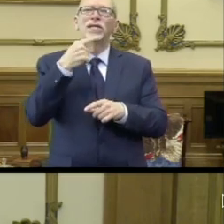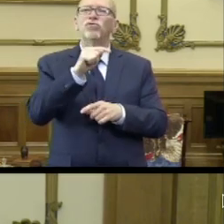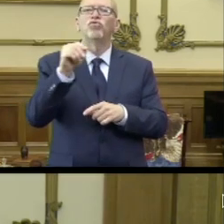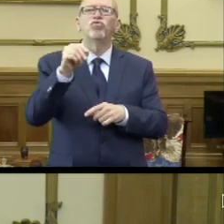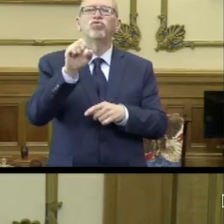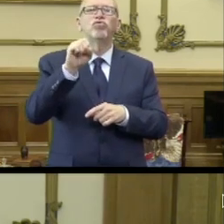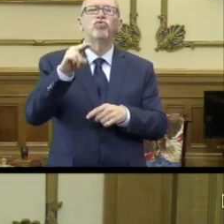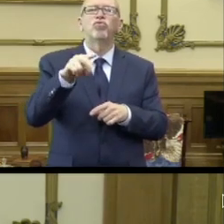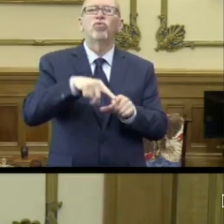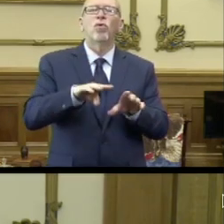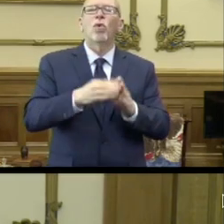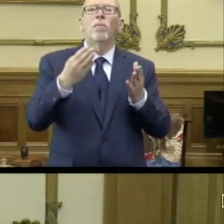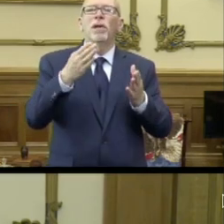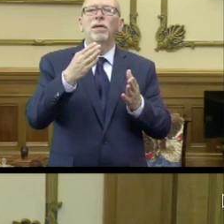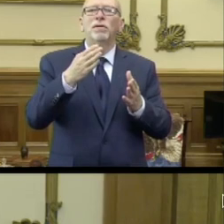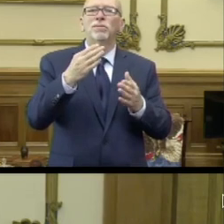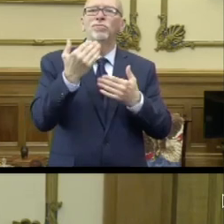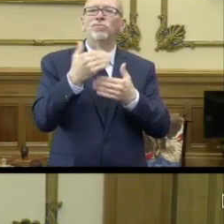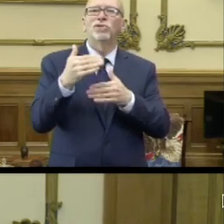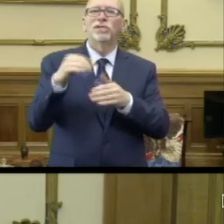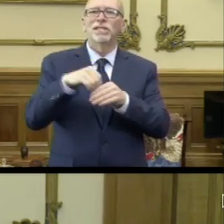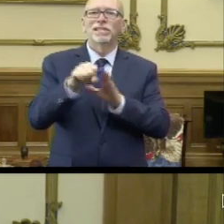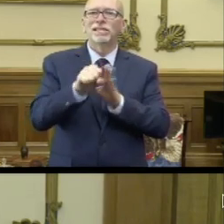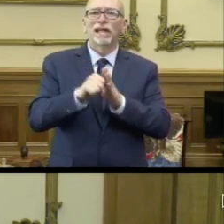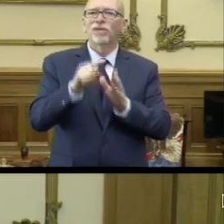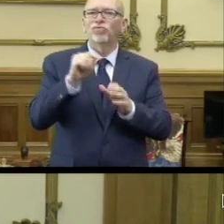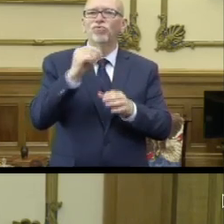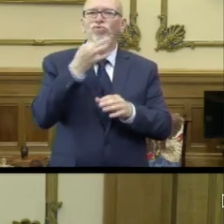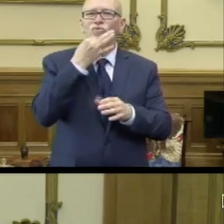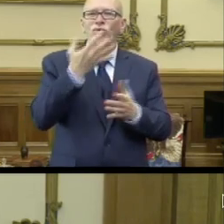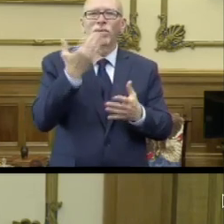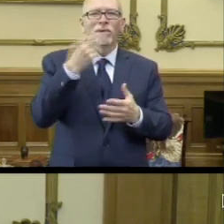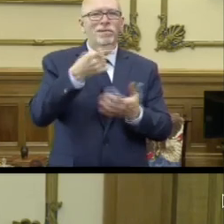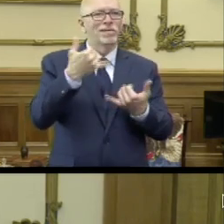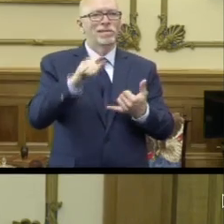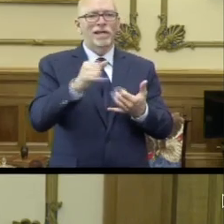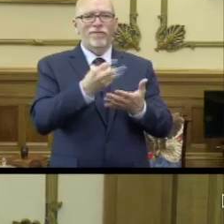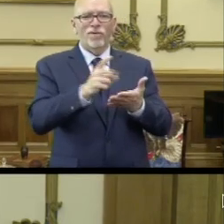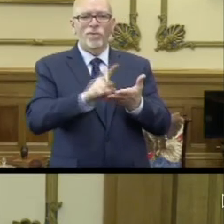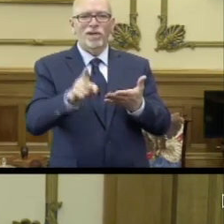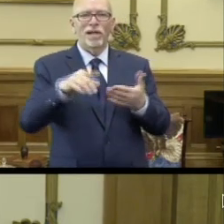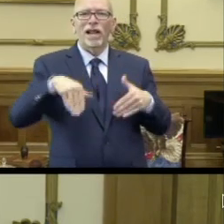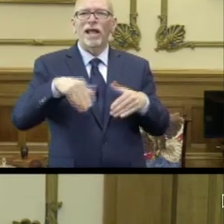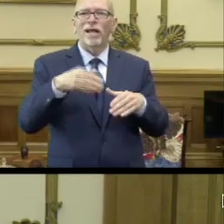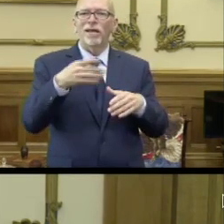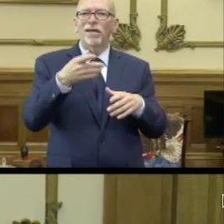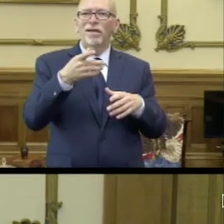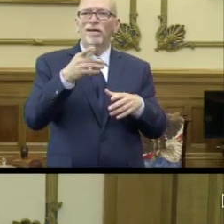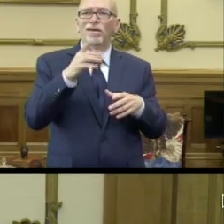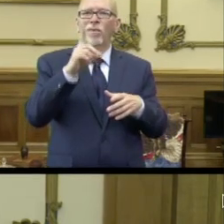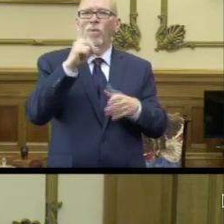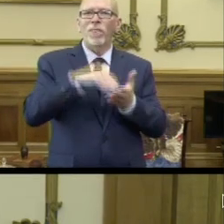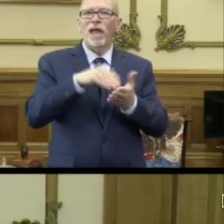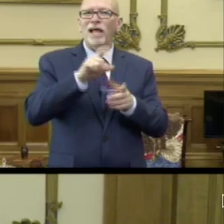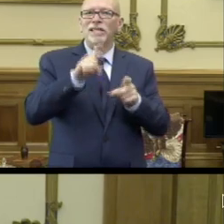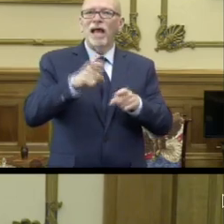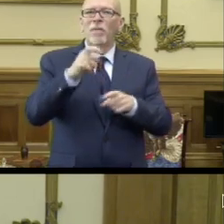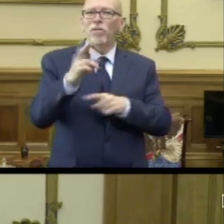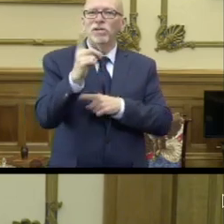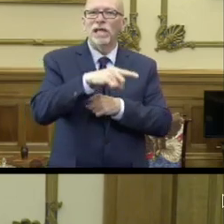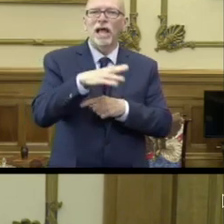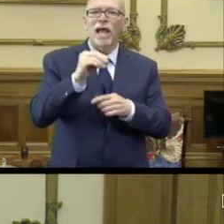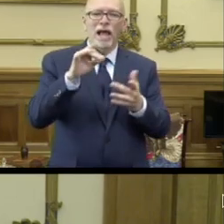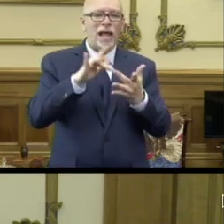to be relaxing restrictions around the state, being that you're still weeks away from having the 1000 tests per day in the contact